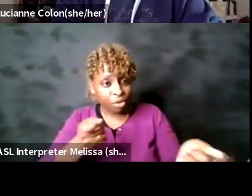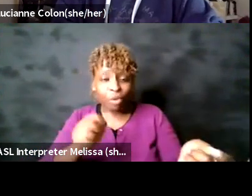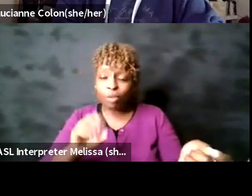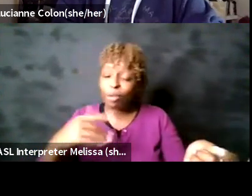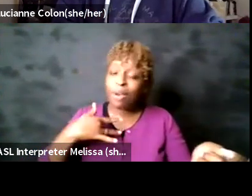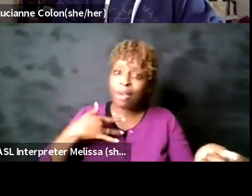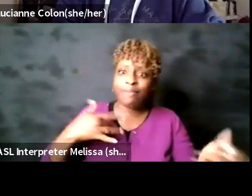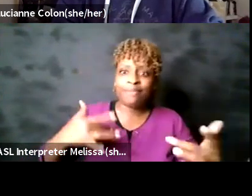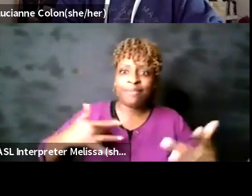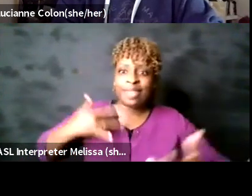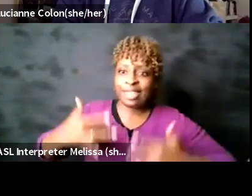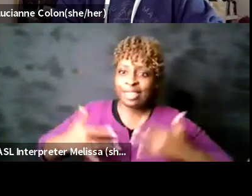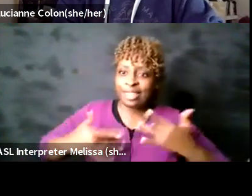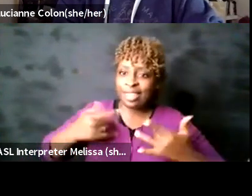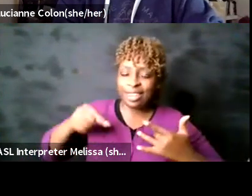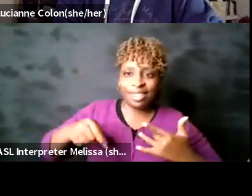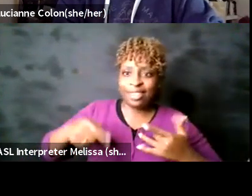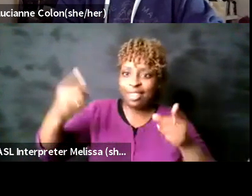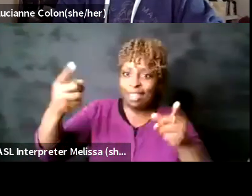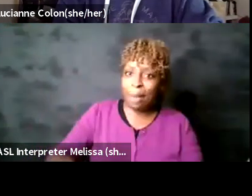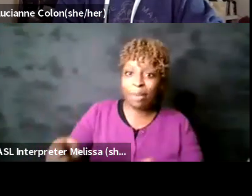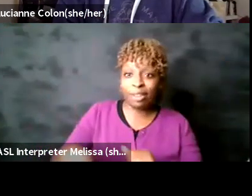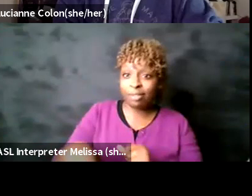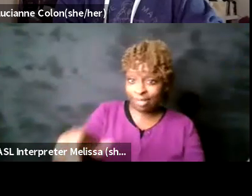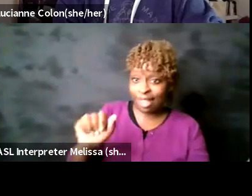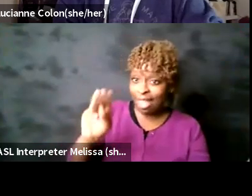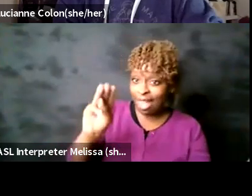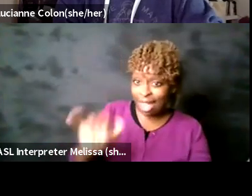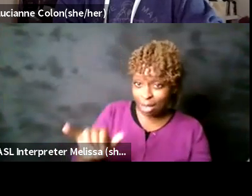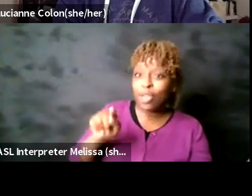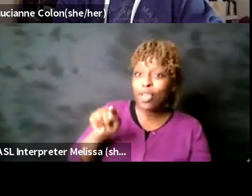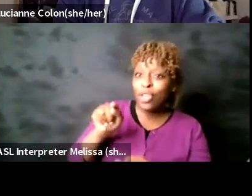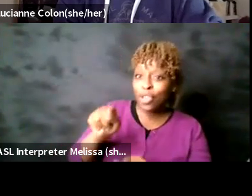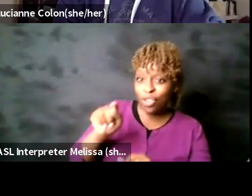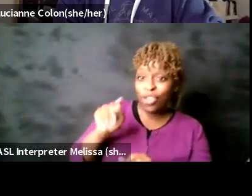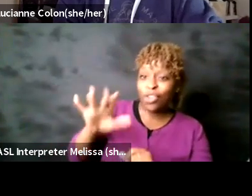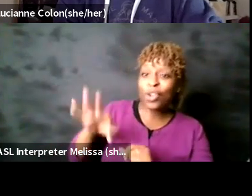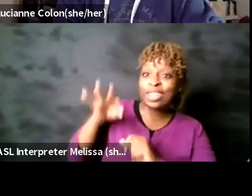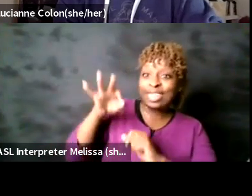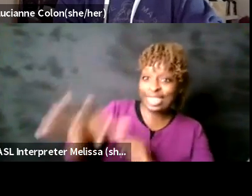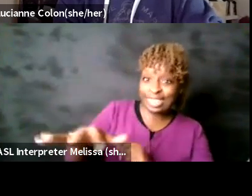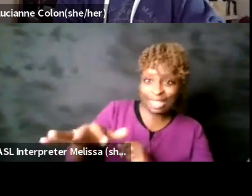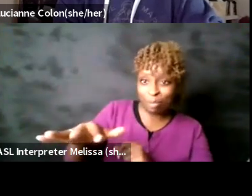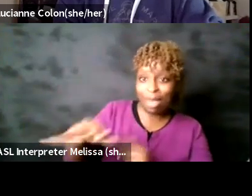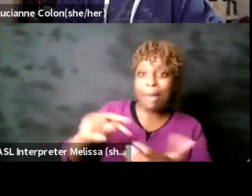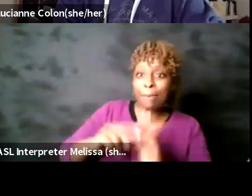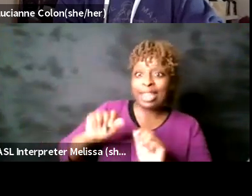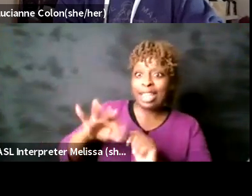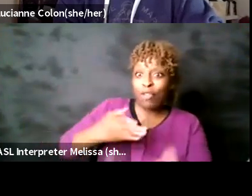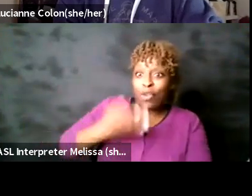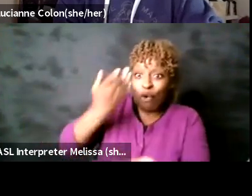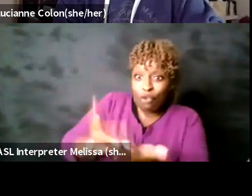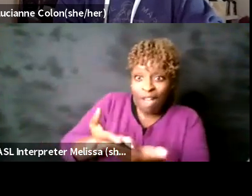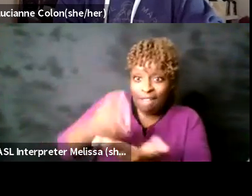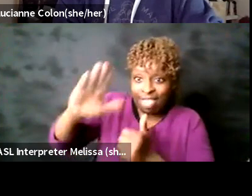uh and amy i have totally done that same pro tip of no late seating actually let me let get you into a new date right